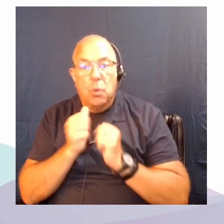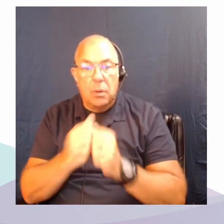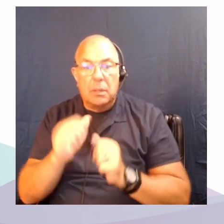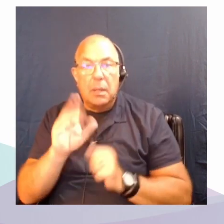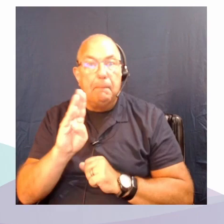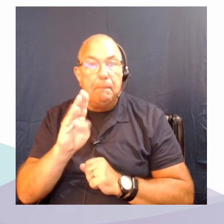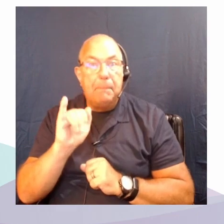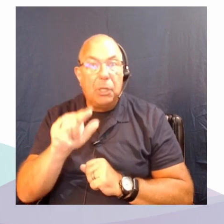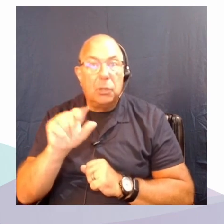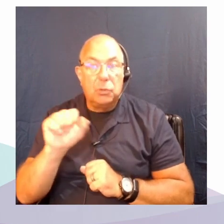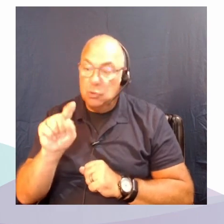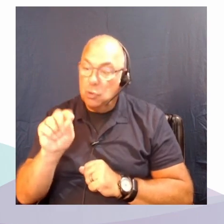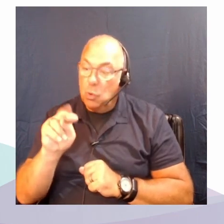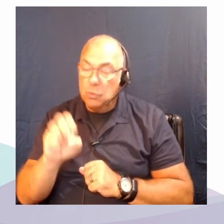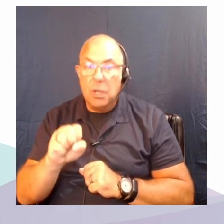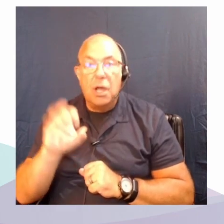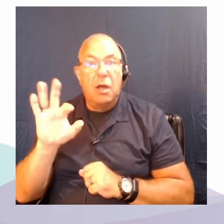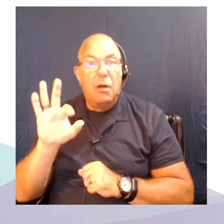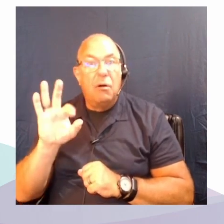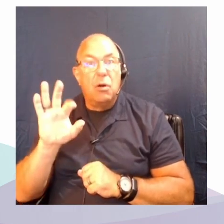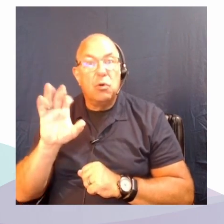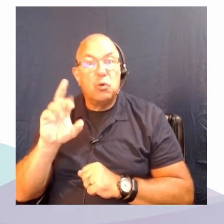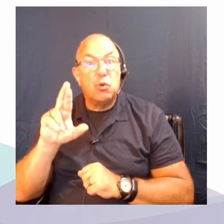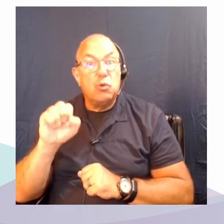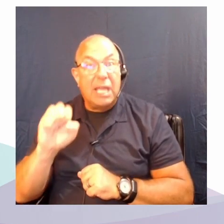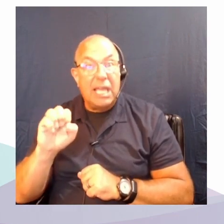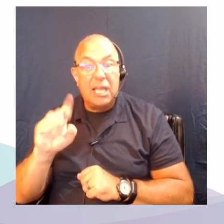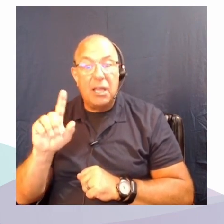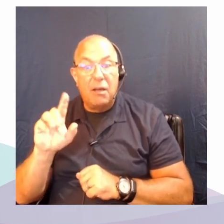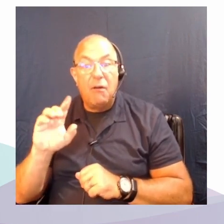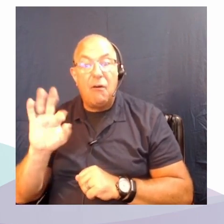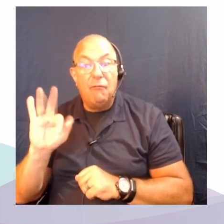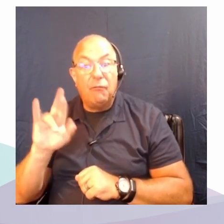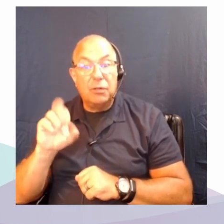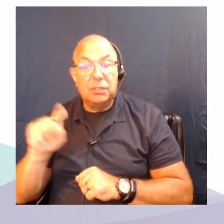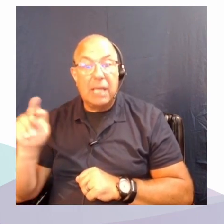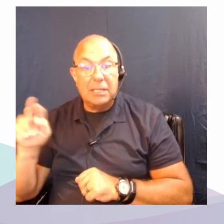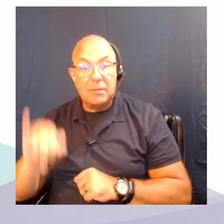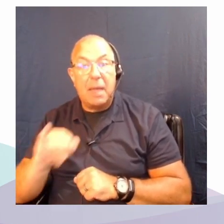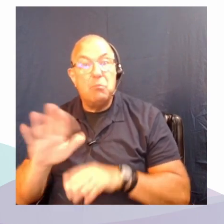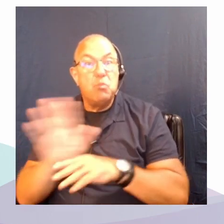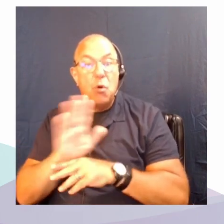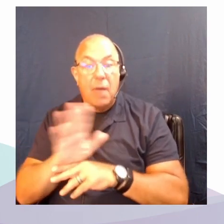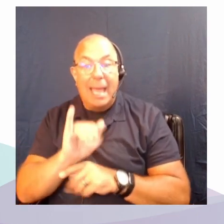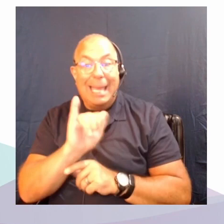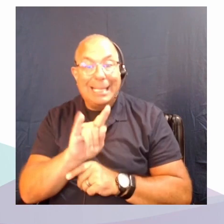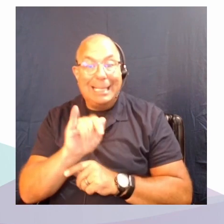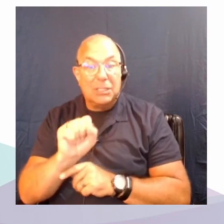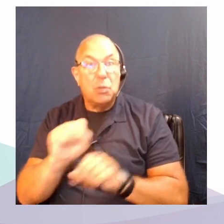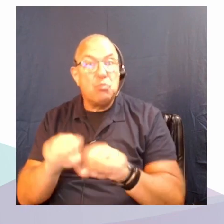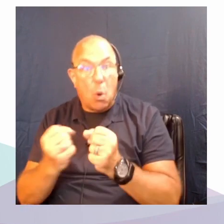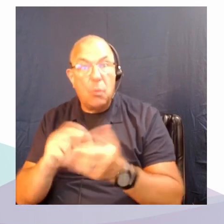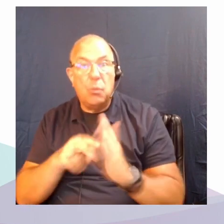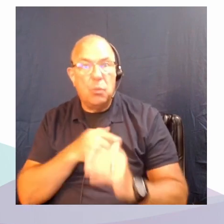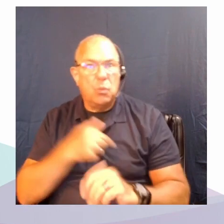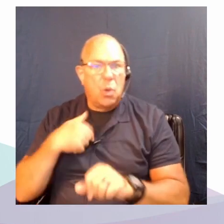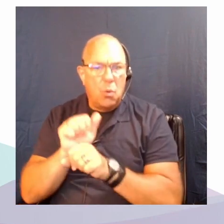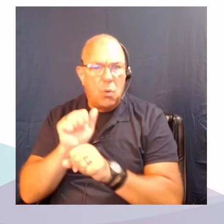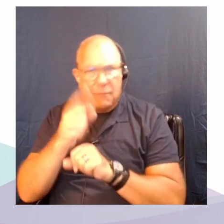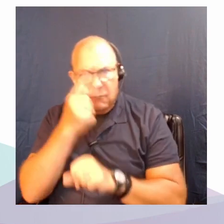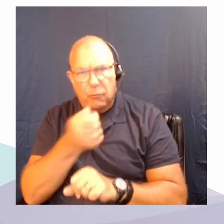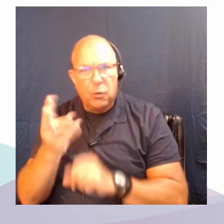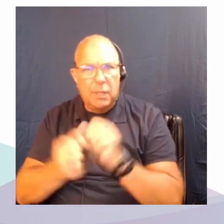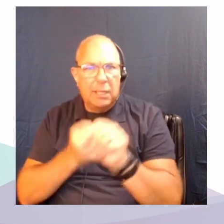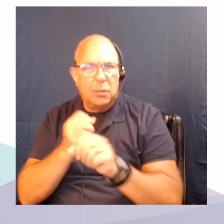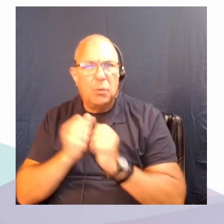out to Angela Leuc, who created the film It Is Broken. And, you know, we worked together on that for a number of years with her community. And those are just a few,